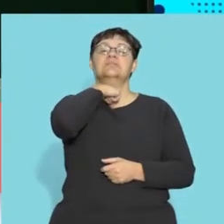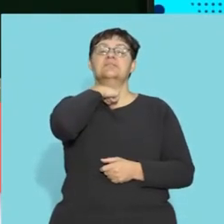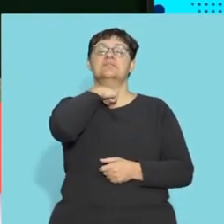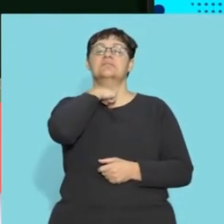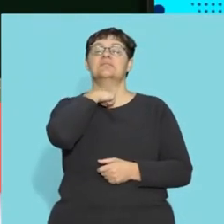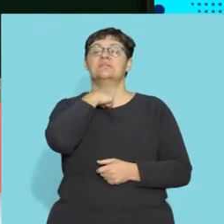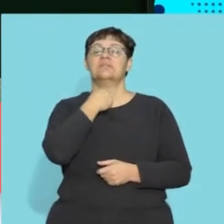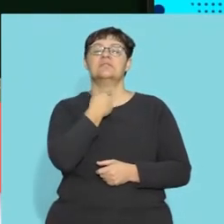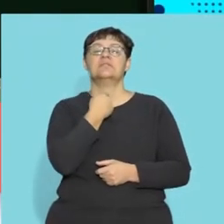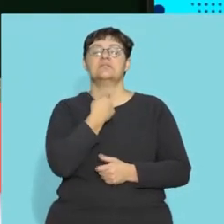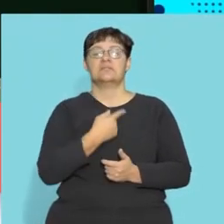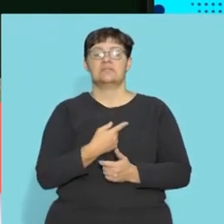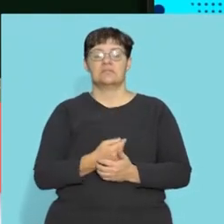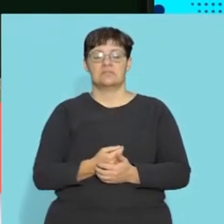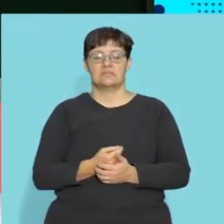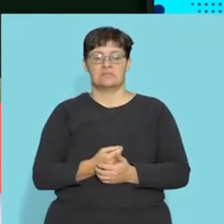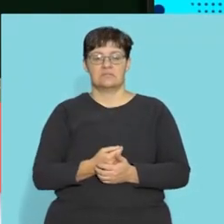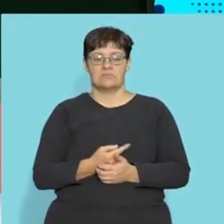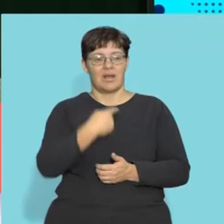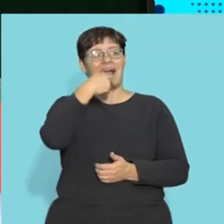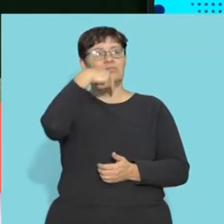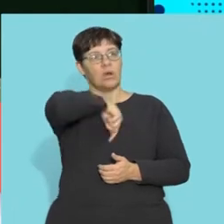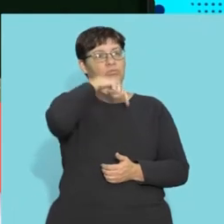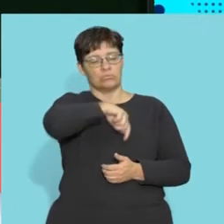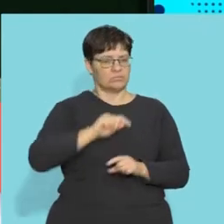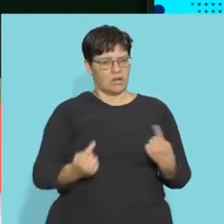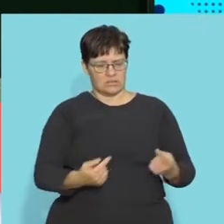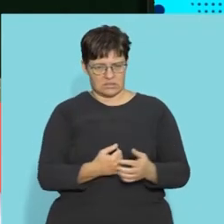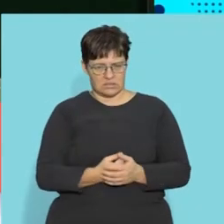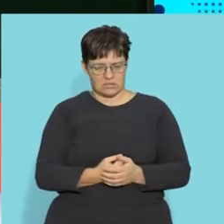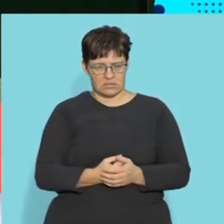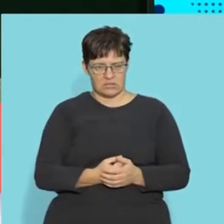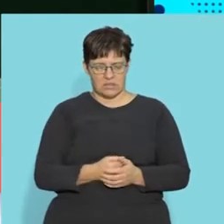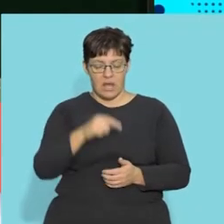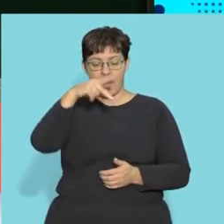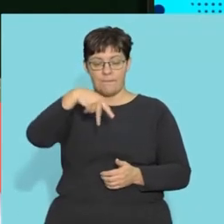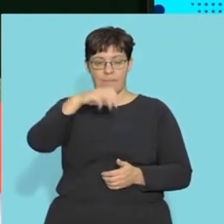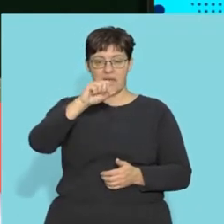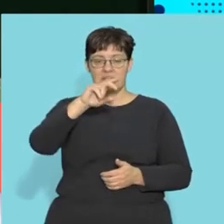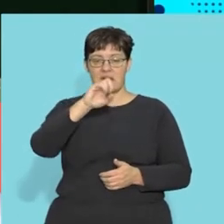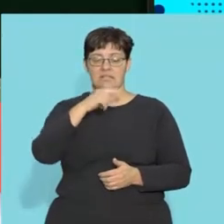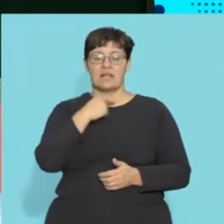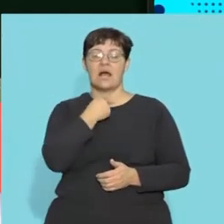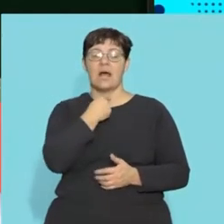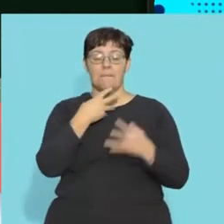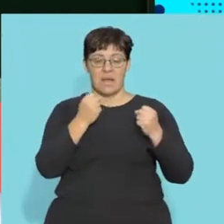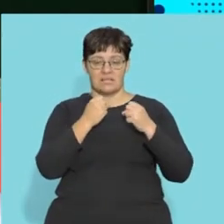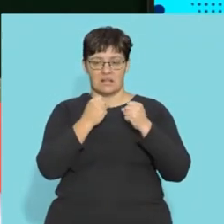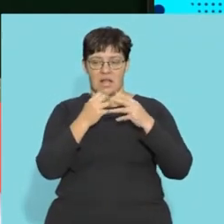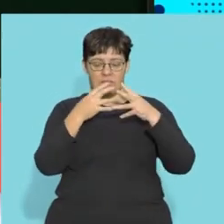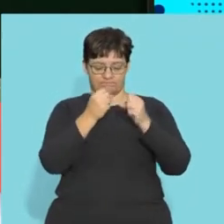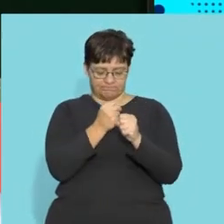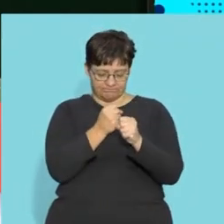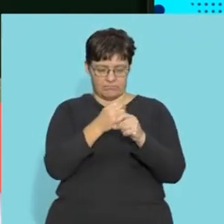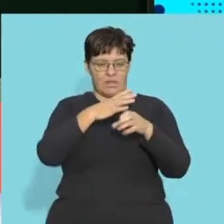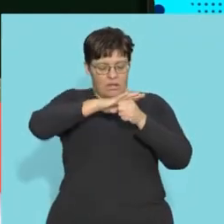and now it sits here you can't tell yourself okay now it must go down go down you can't peristalsis is when the muscles start